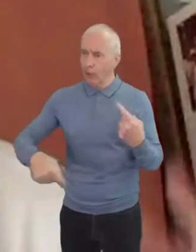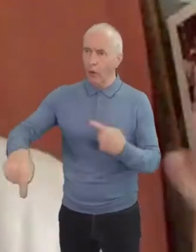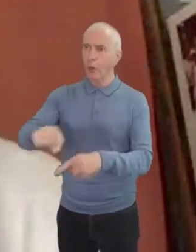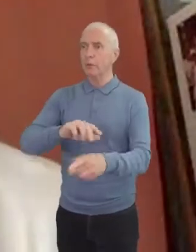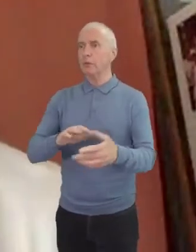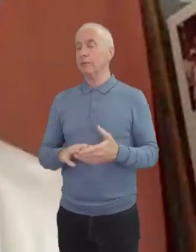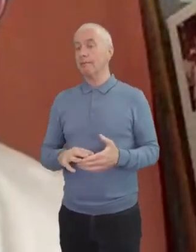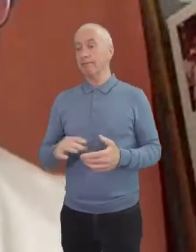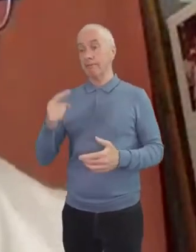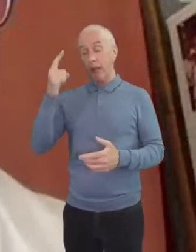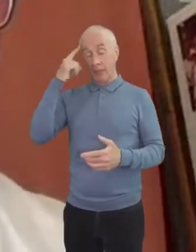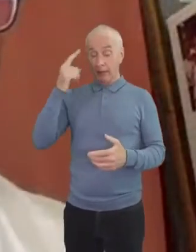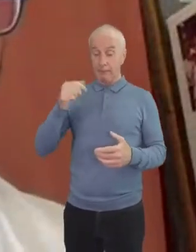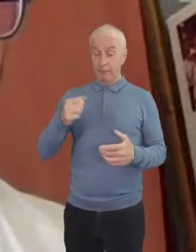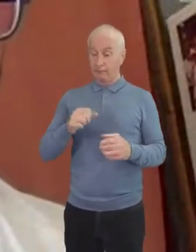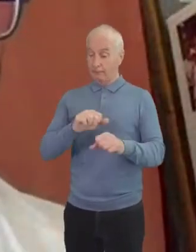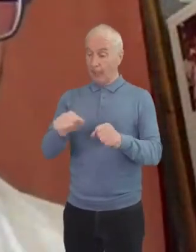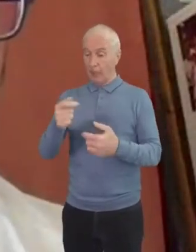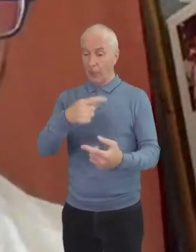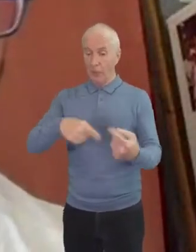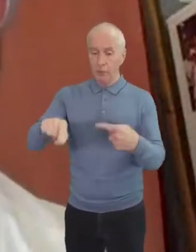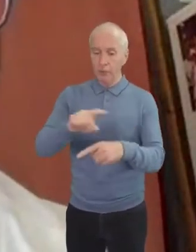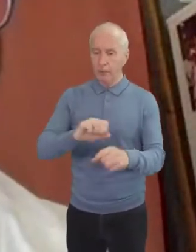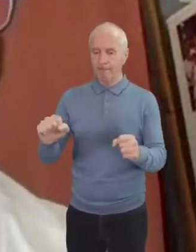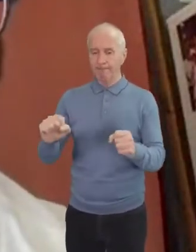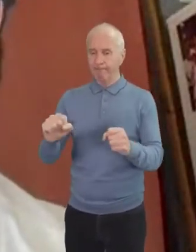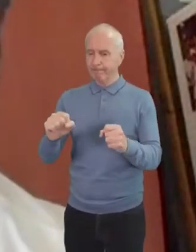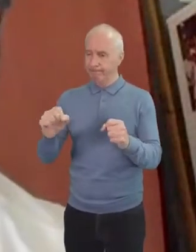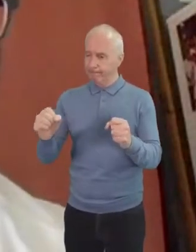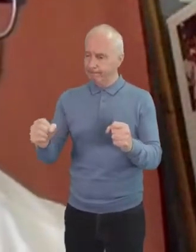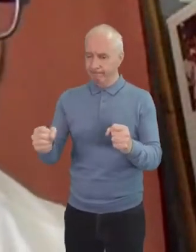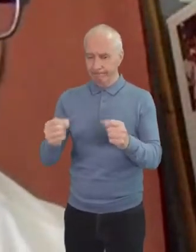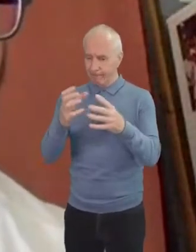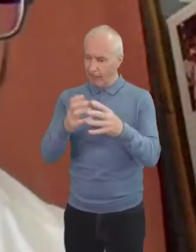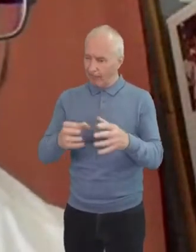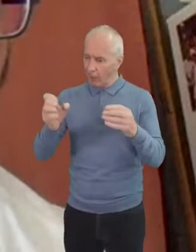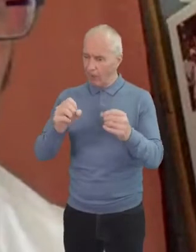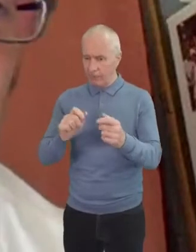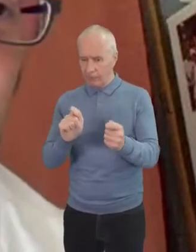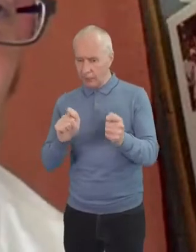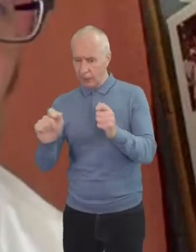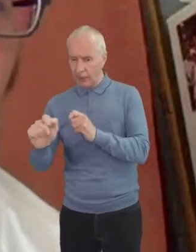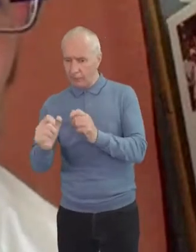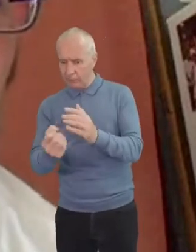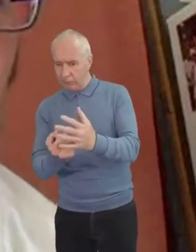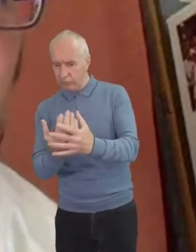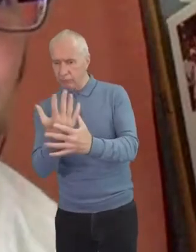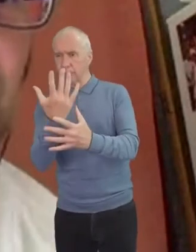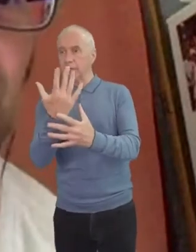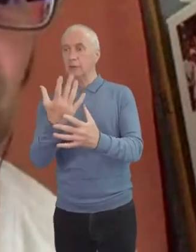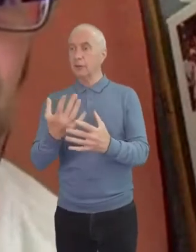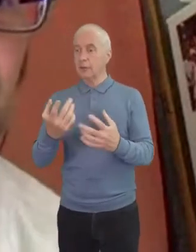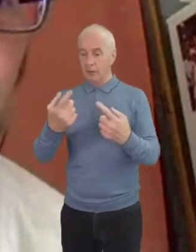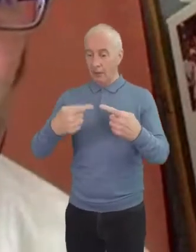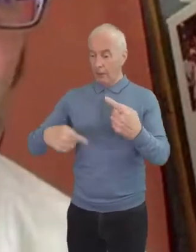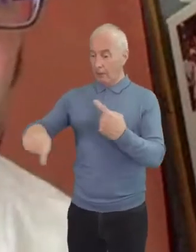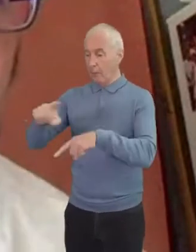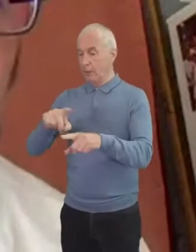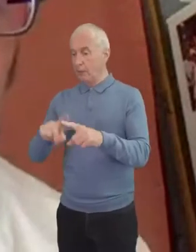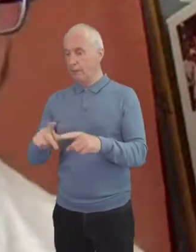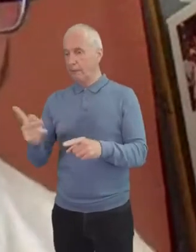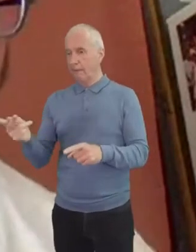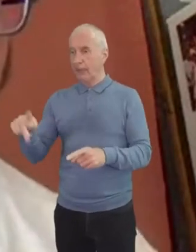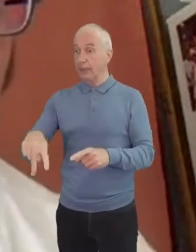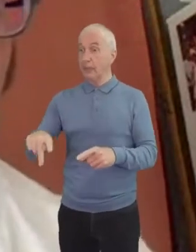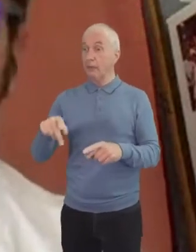evolved and matured uh and grown up over the years we've been the community i'm a part of in philadelphia is called the simple